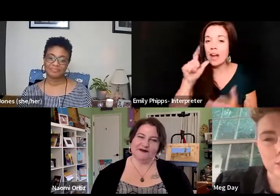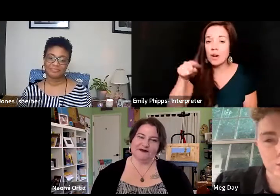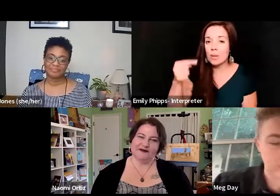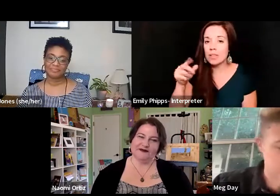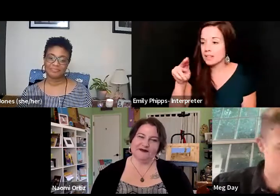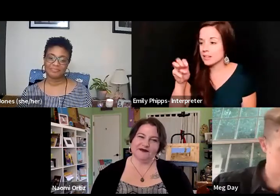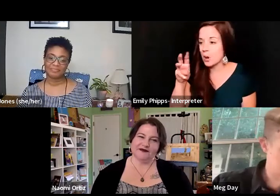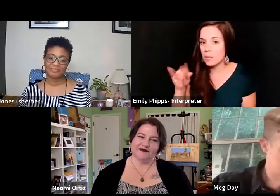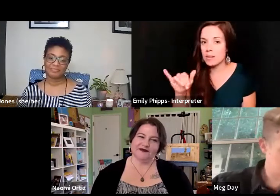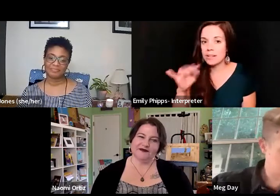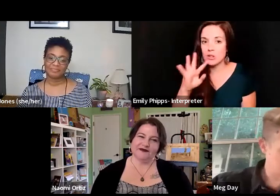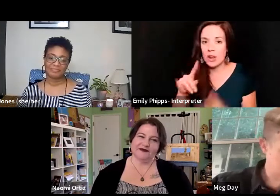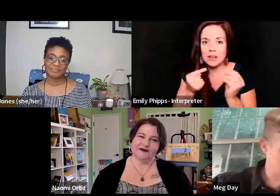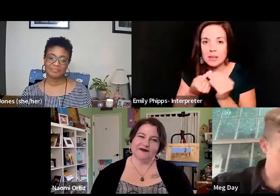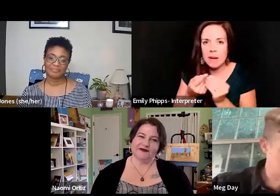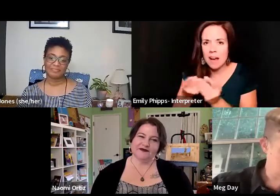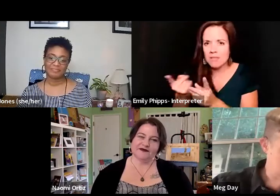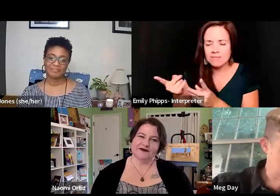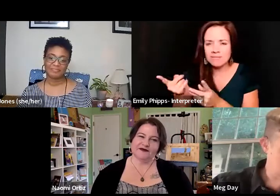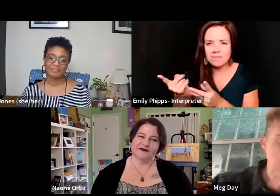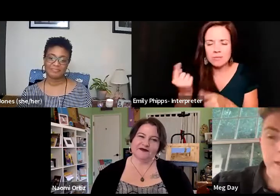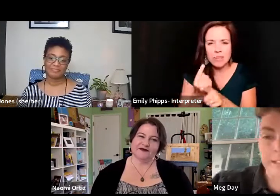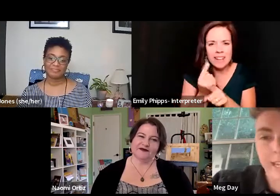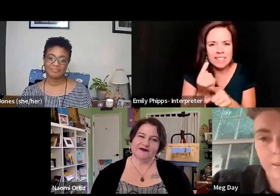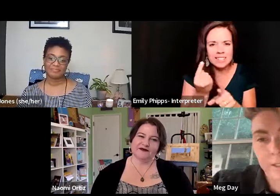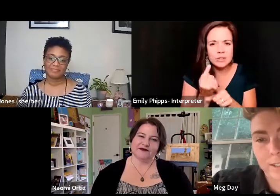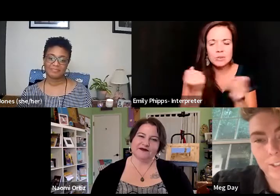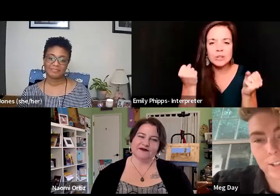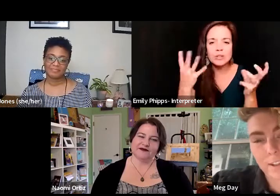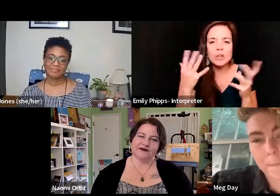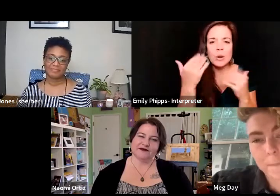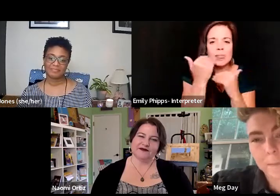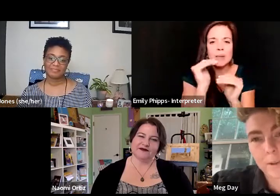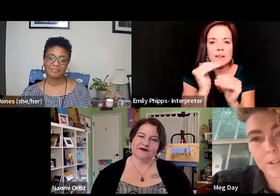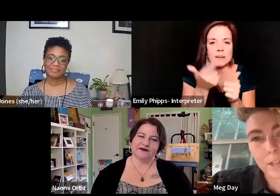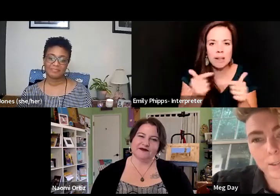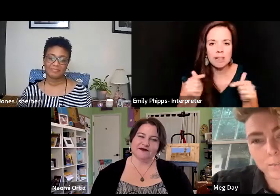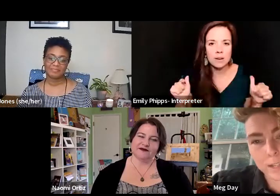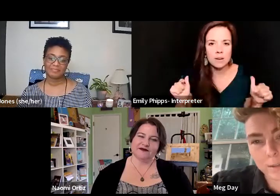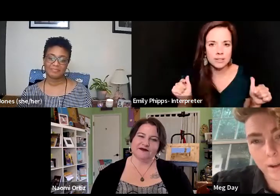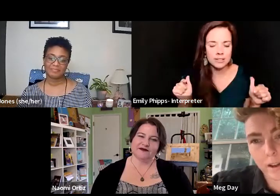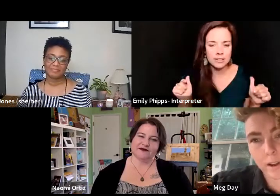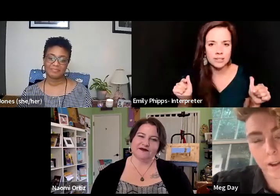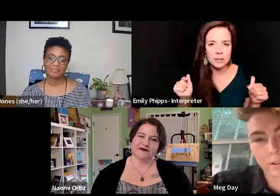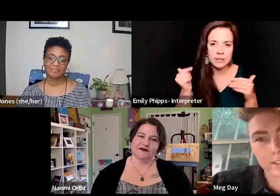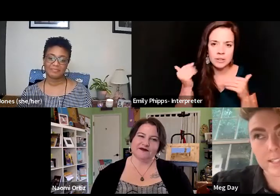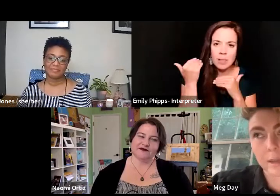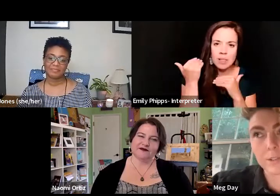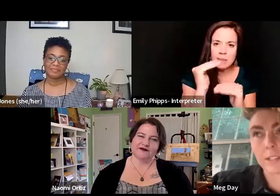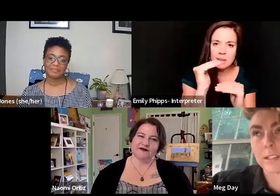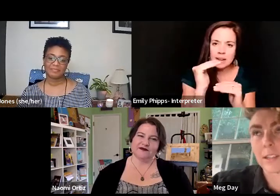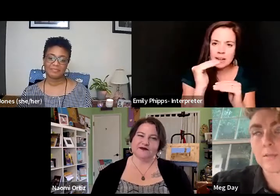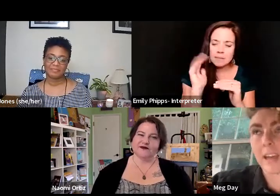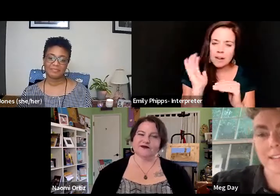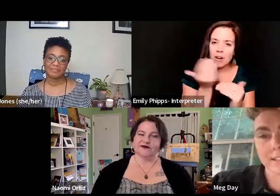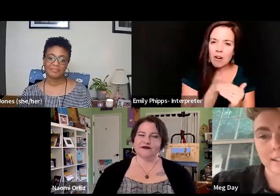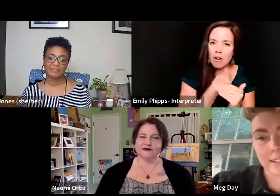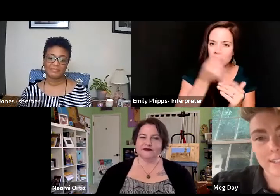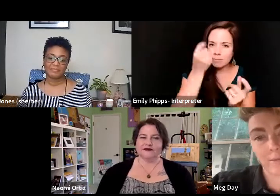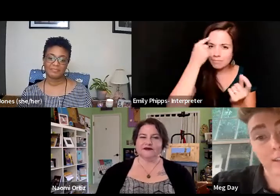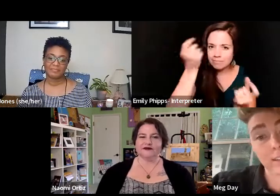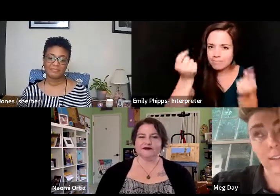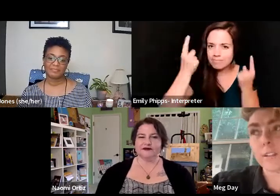attention to, but just, right? Like we are so limited by language. We're so limited by our conceptions of